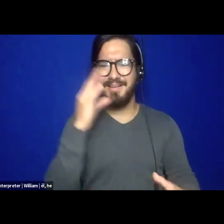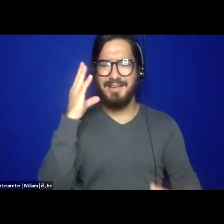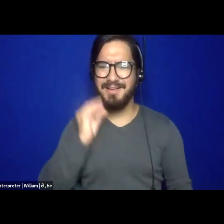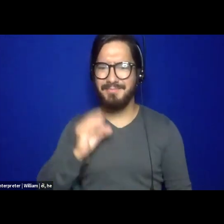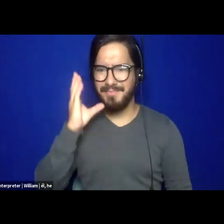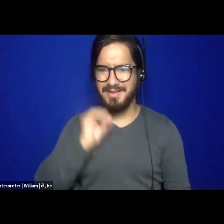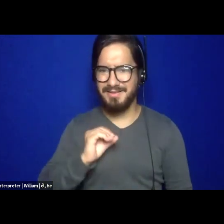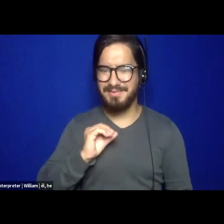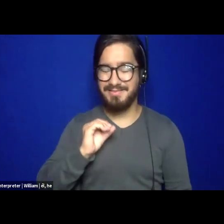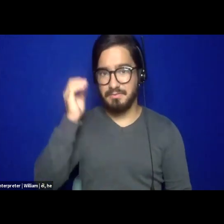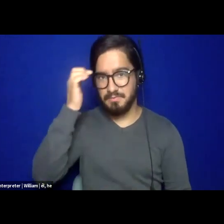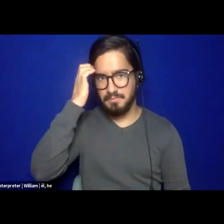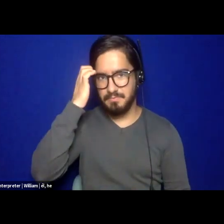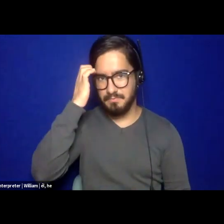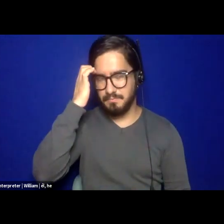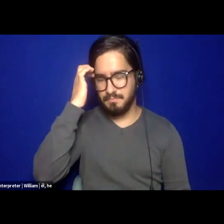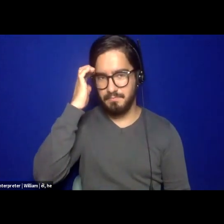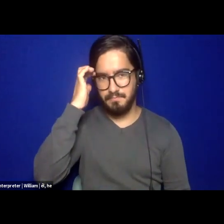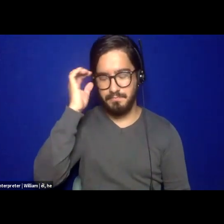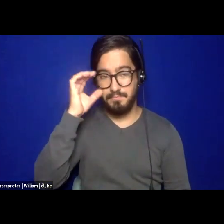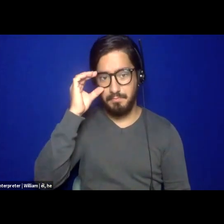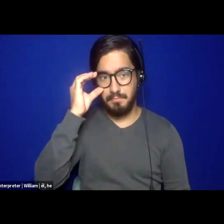I, I, I feel like that